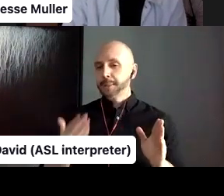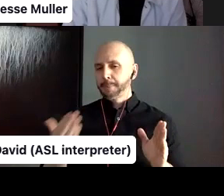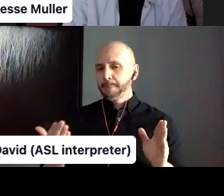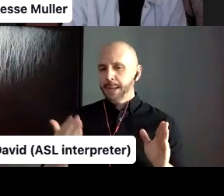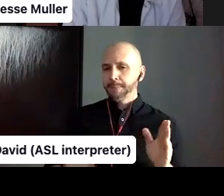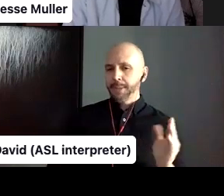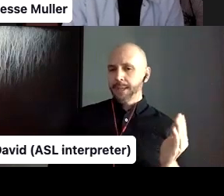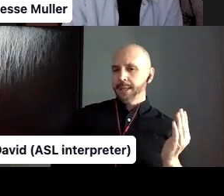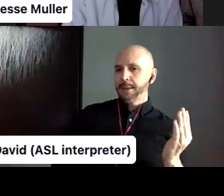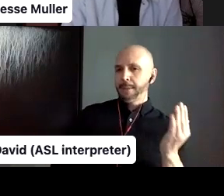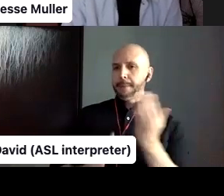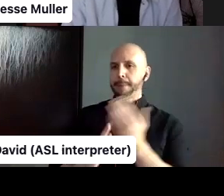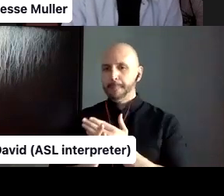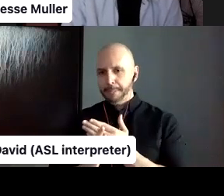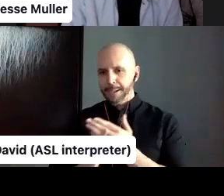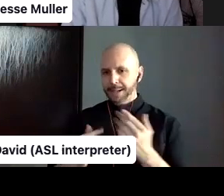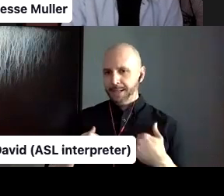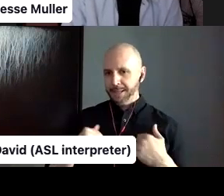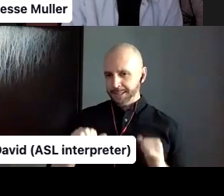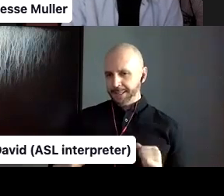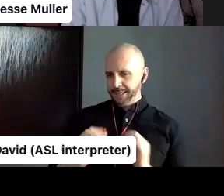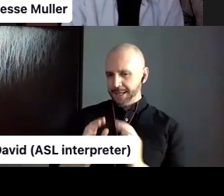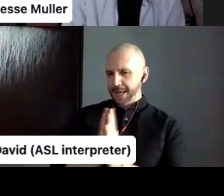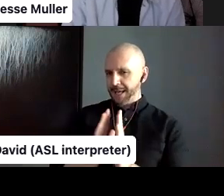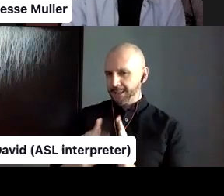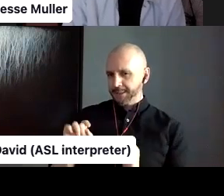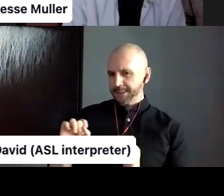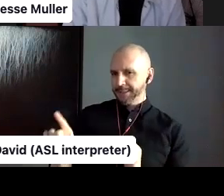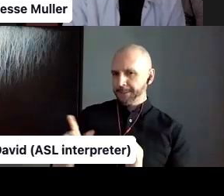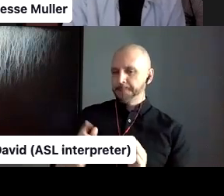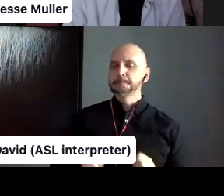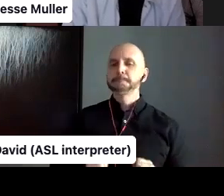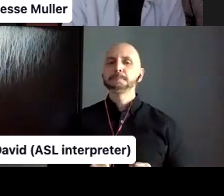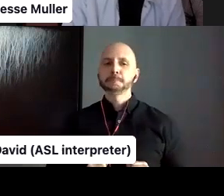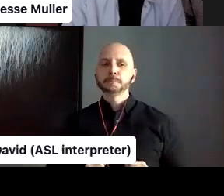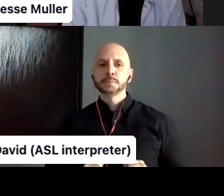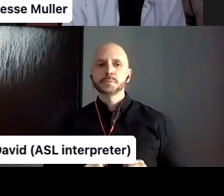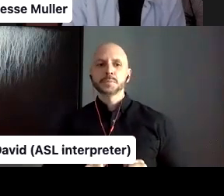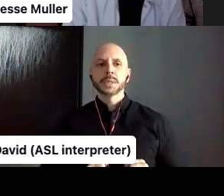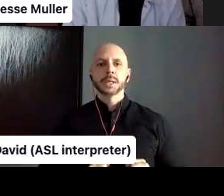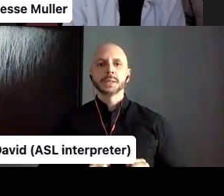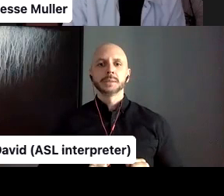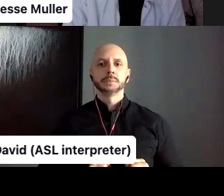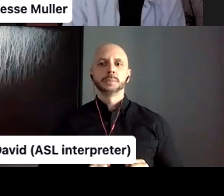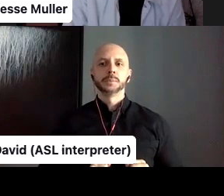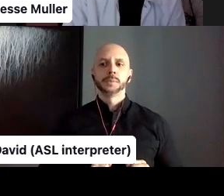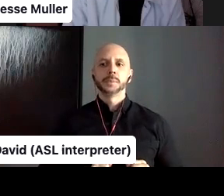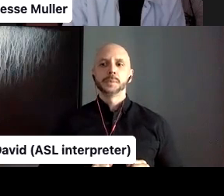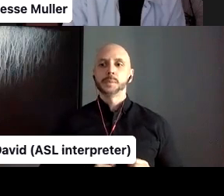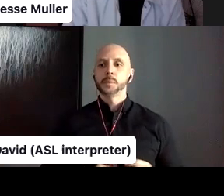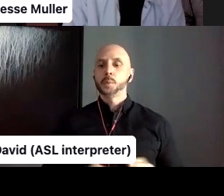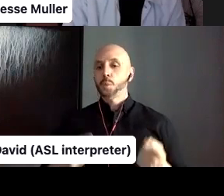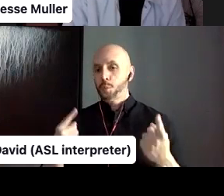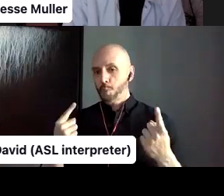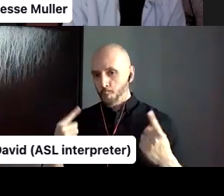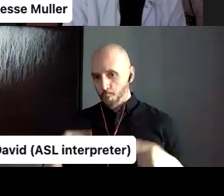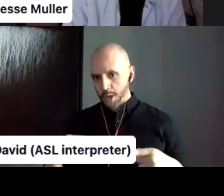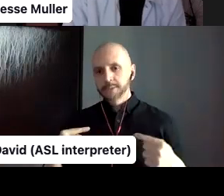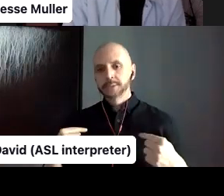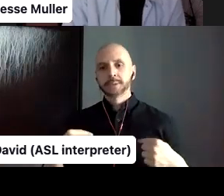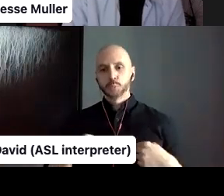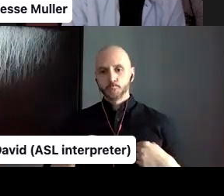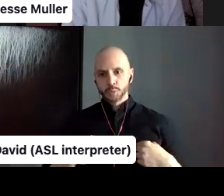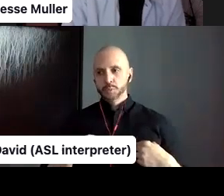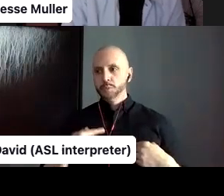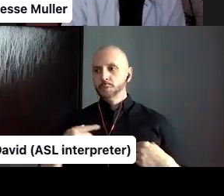it, Lotte, because, um, maybe to explain a little bit further when we received all the contributions, we started, um, of